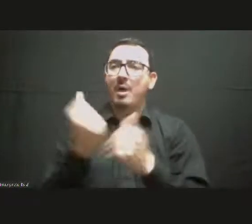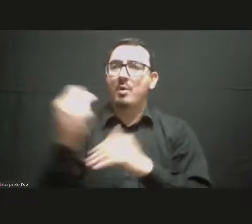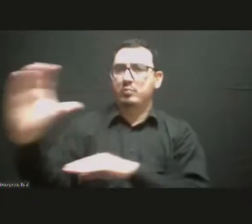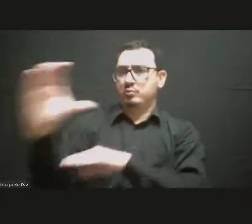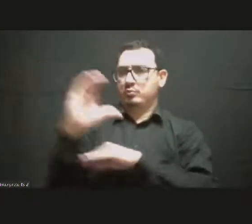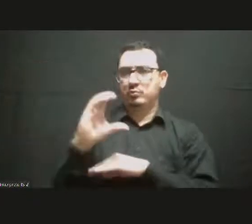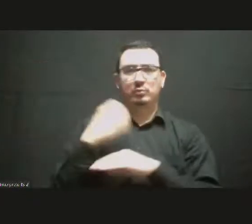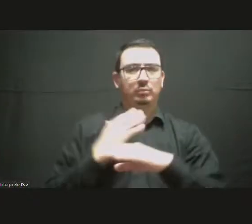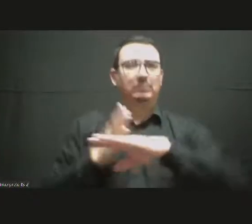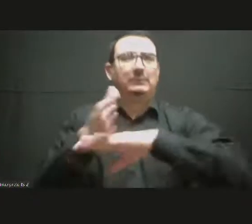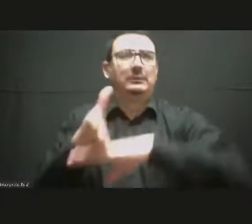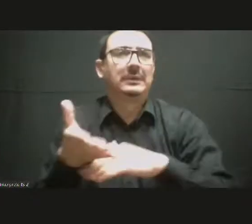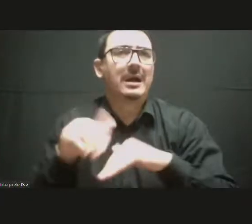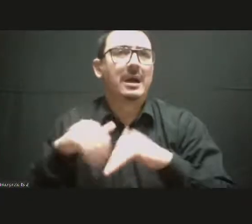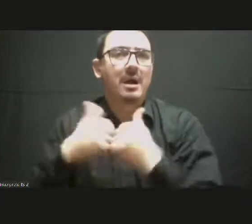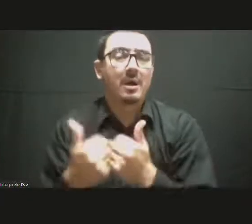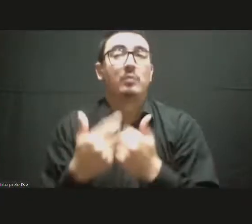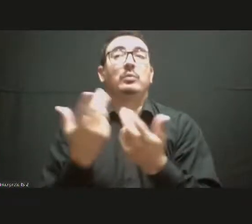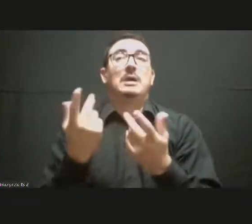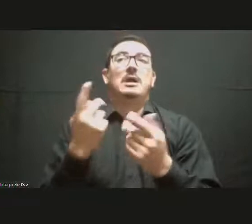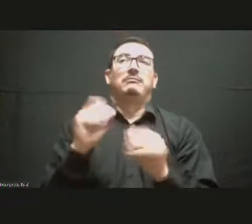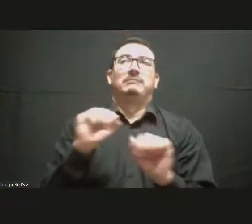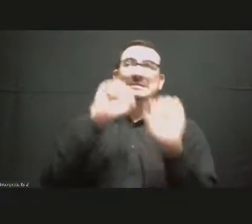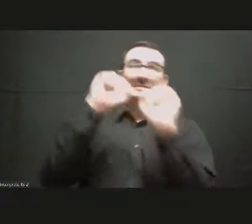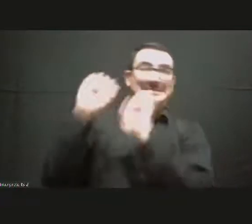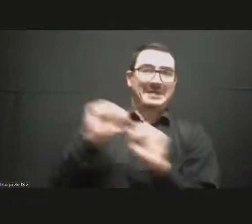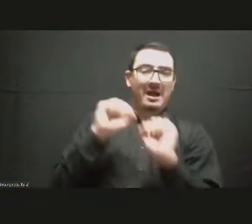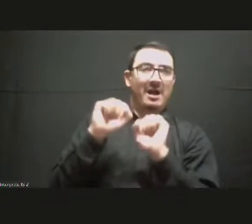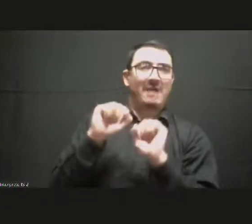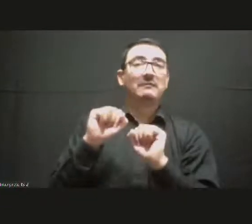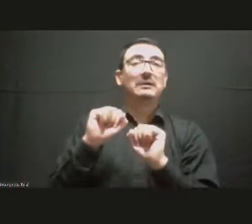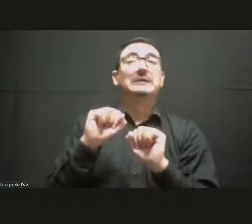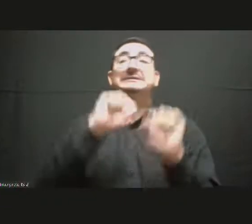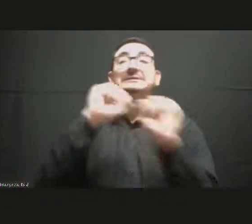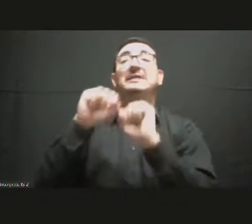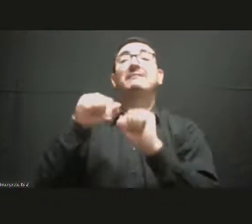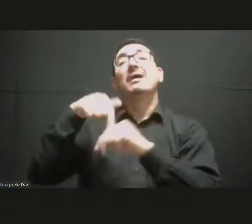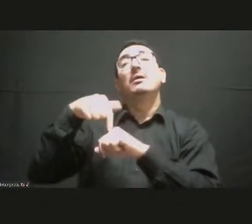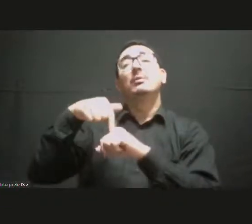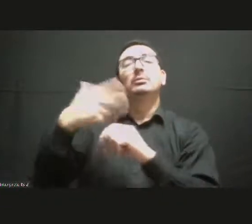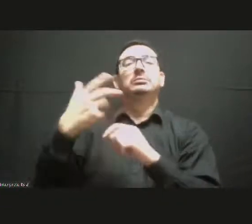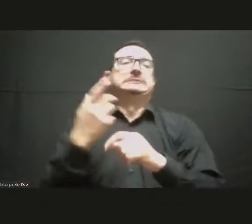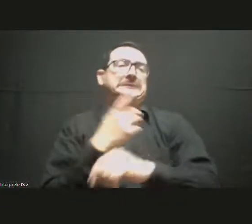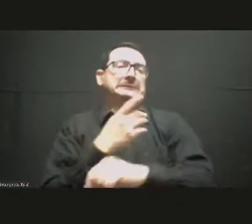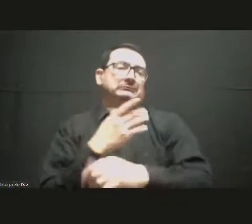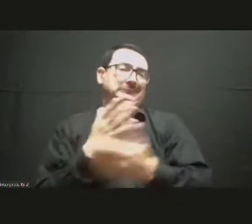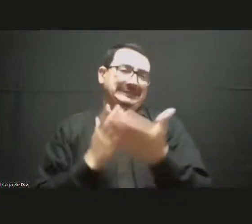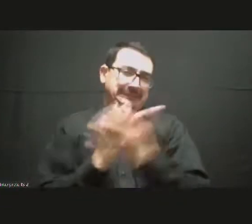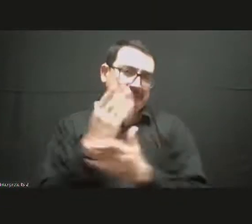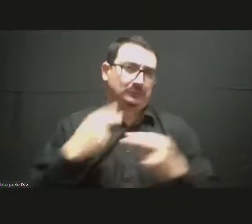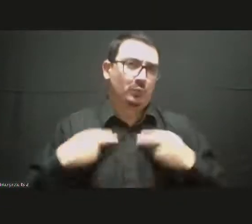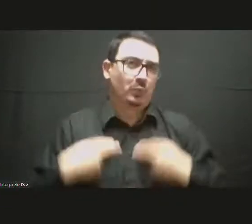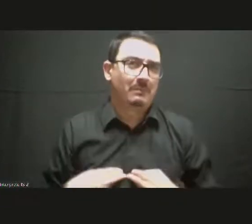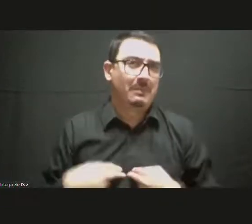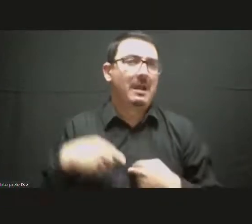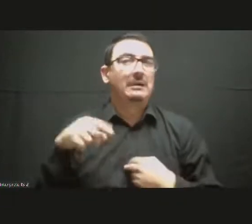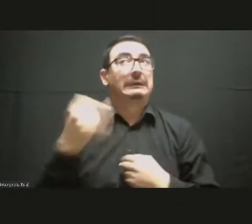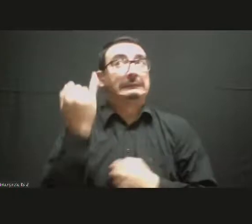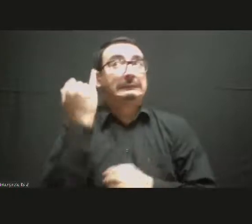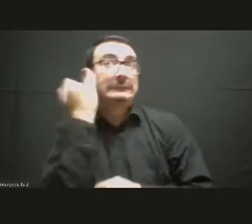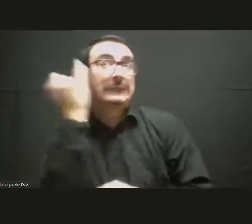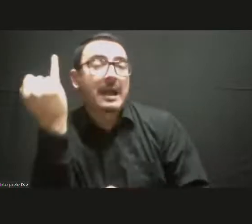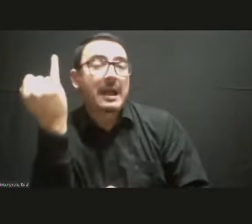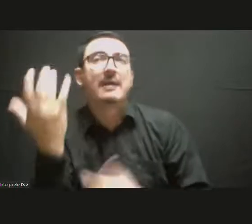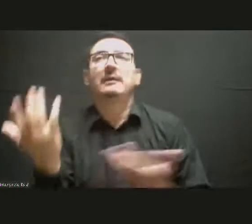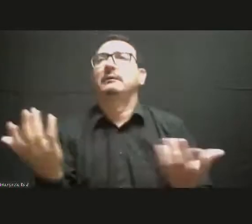One thing is to produce creative and cultural goods. The other then is to actually make money with them. And then, of course, you need